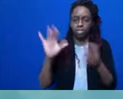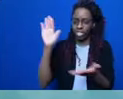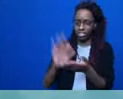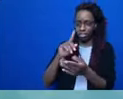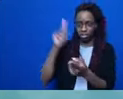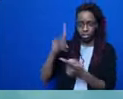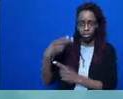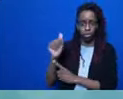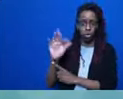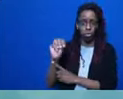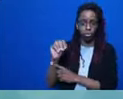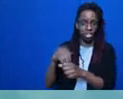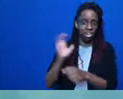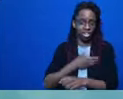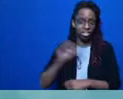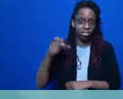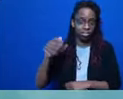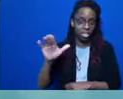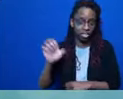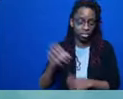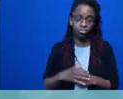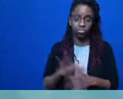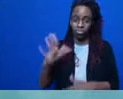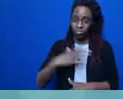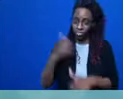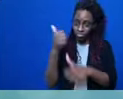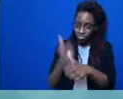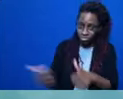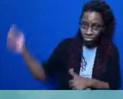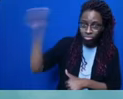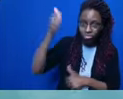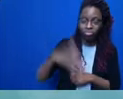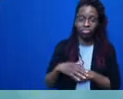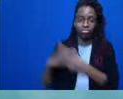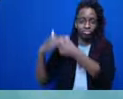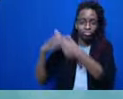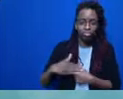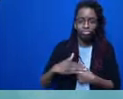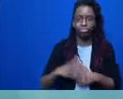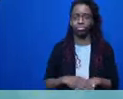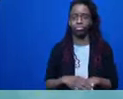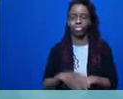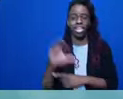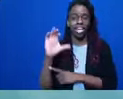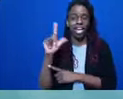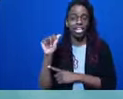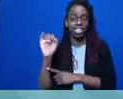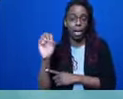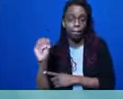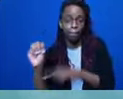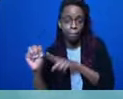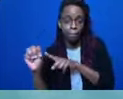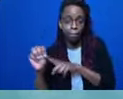misogyny, ableism, classism, homophobia, and transphobia